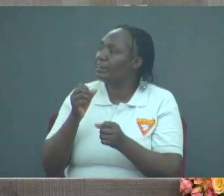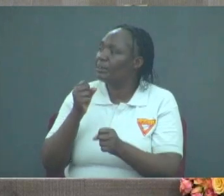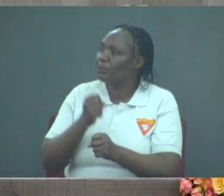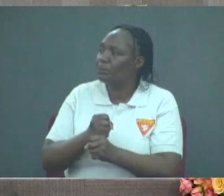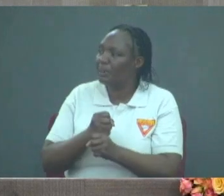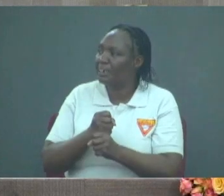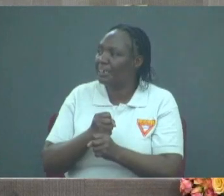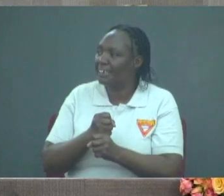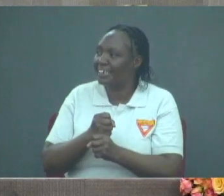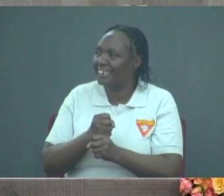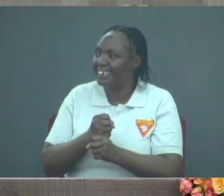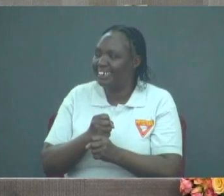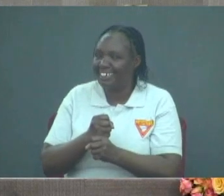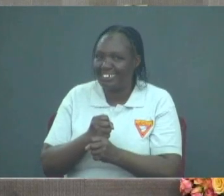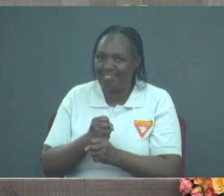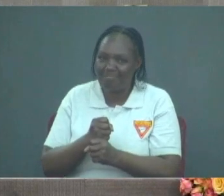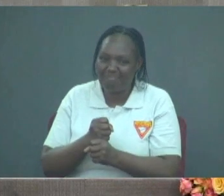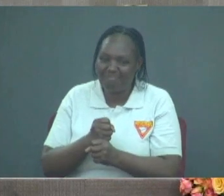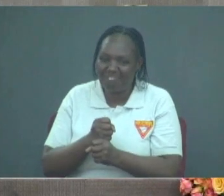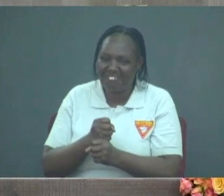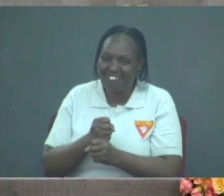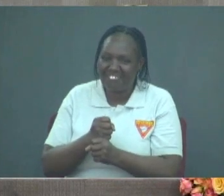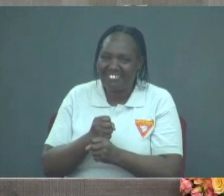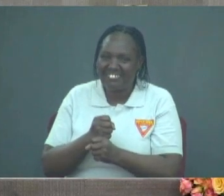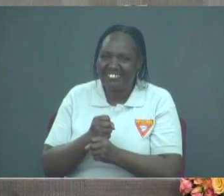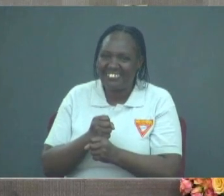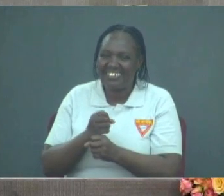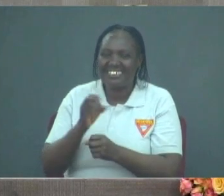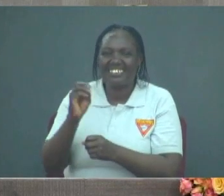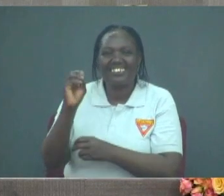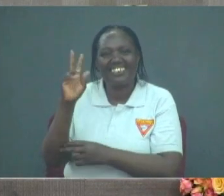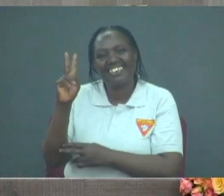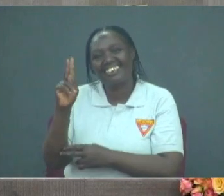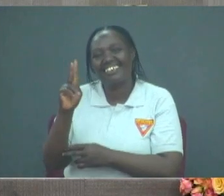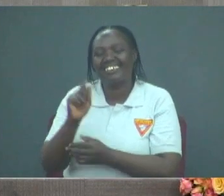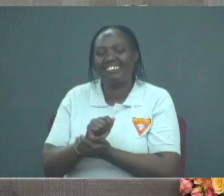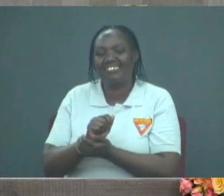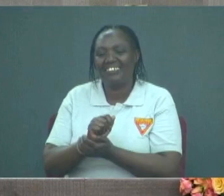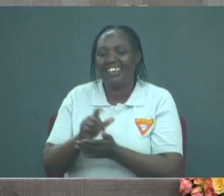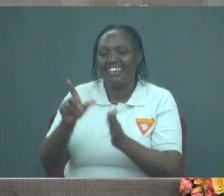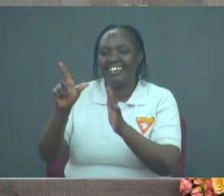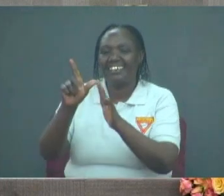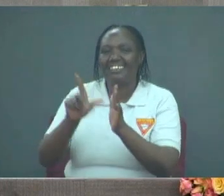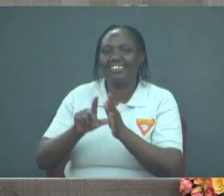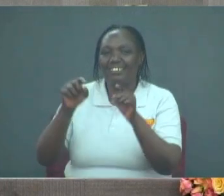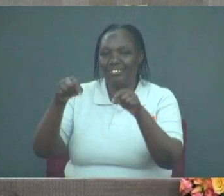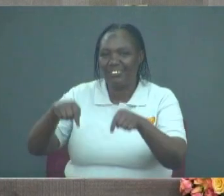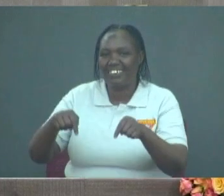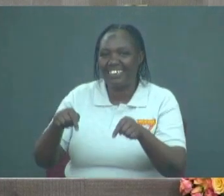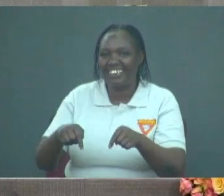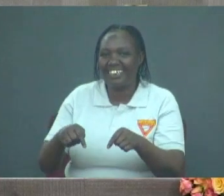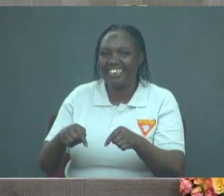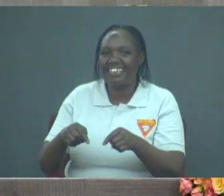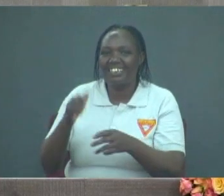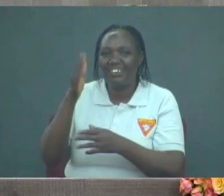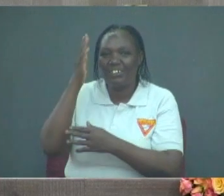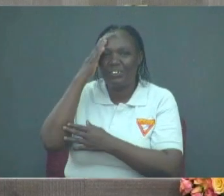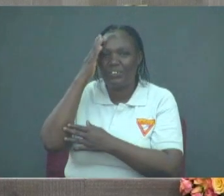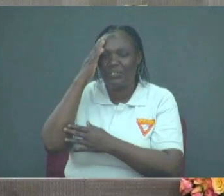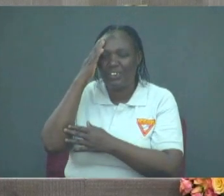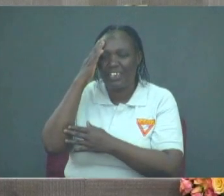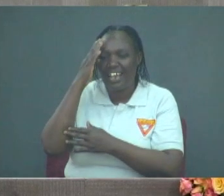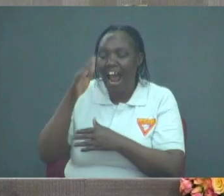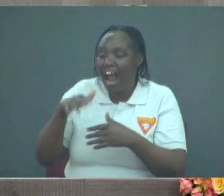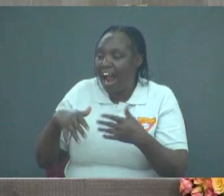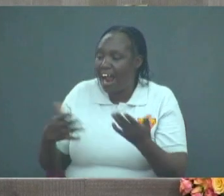please don't beat me, if we don't do it this right. Our lesson today is just getting to know how to say the